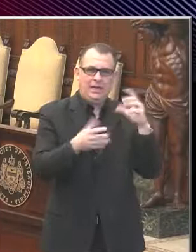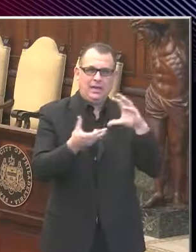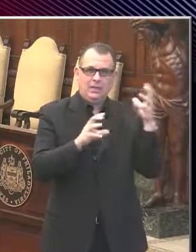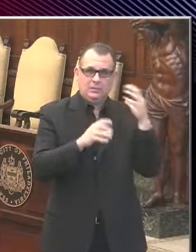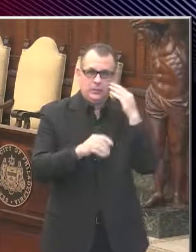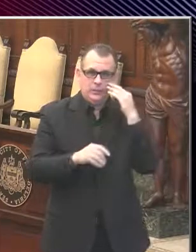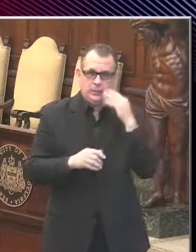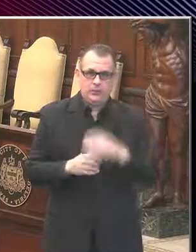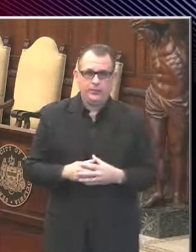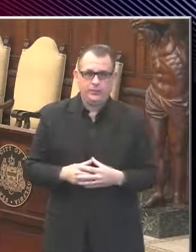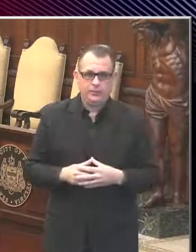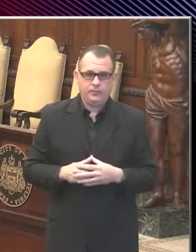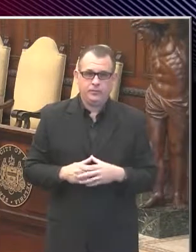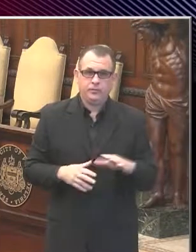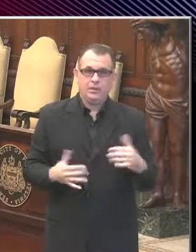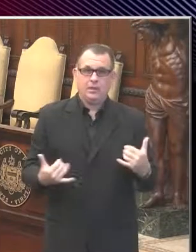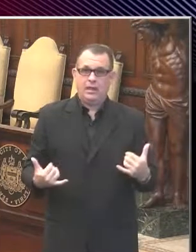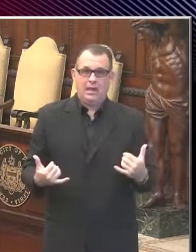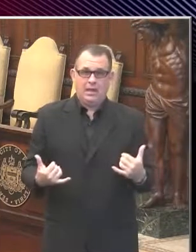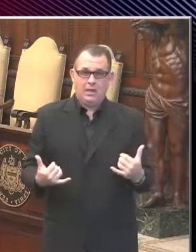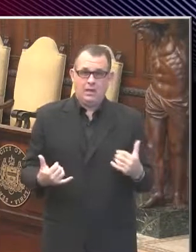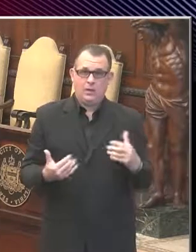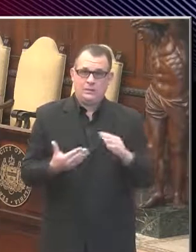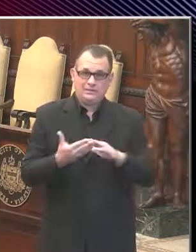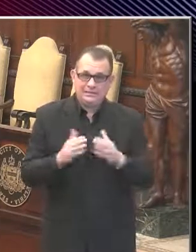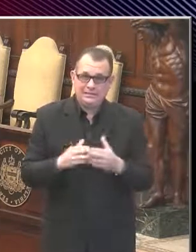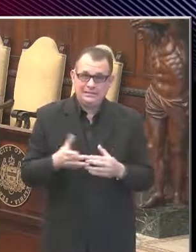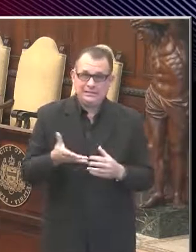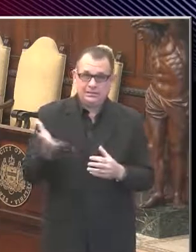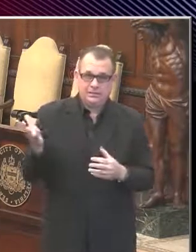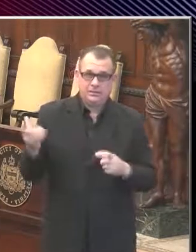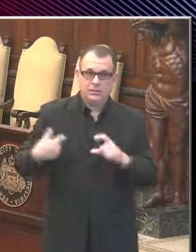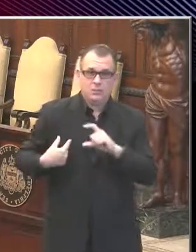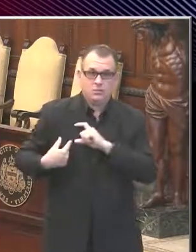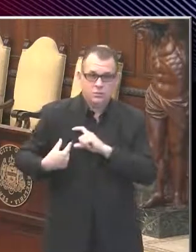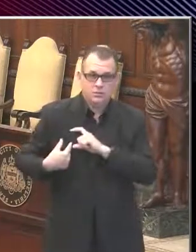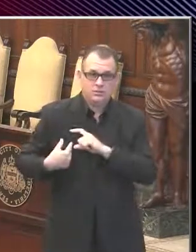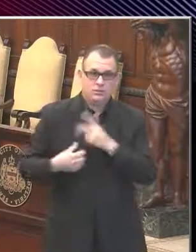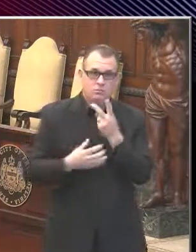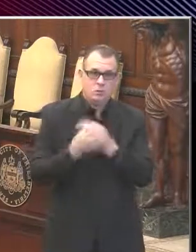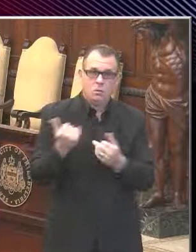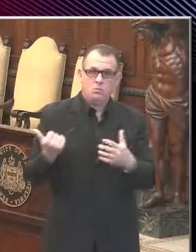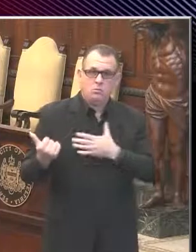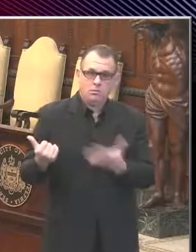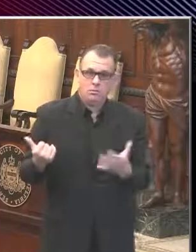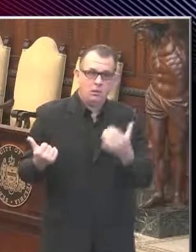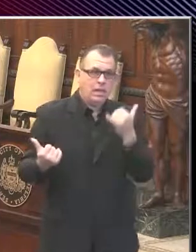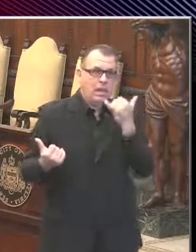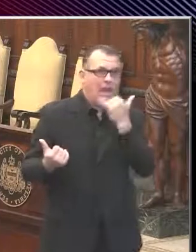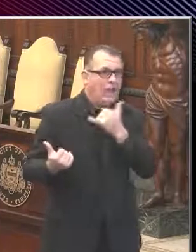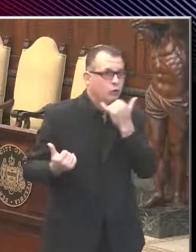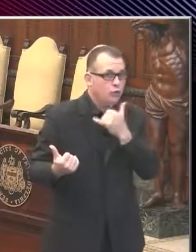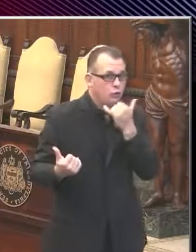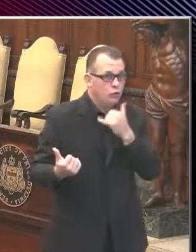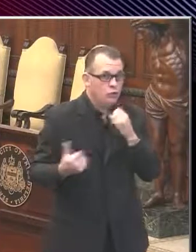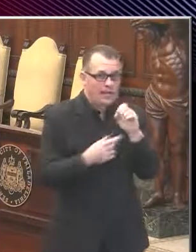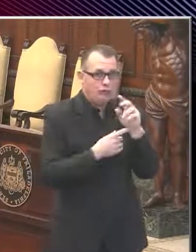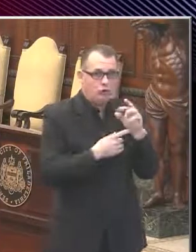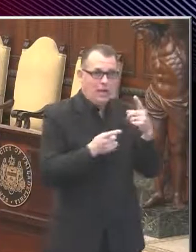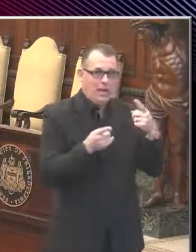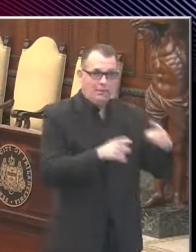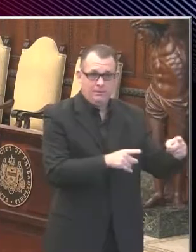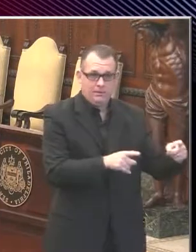the city and the police department are admitting errors, uh, in executing the plan on